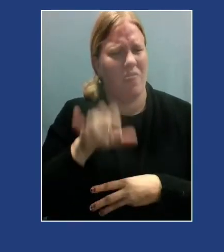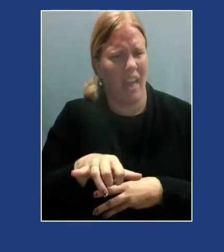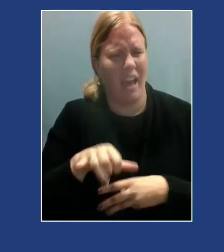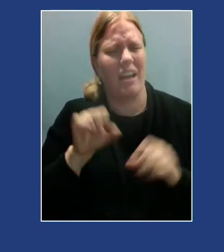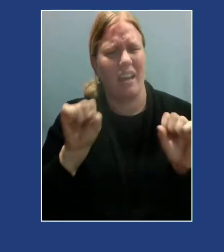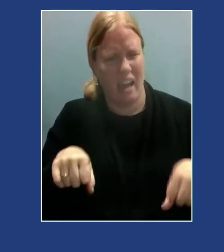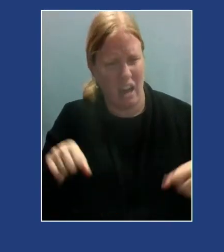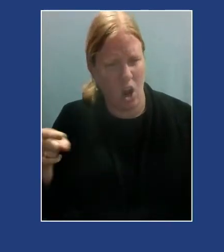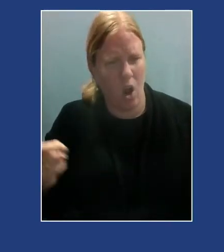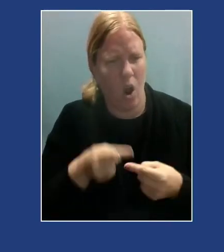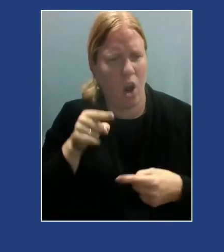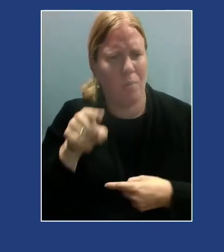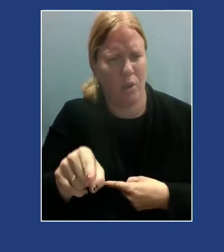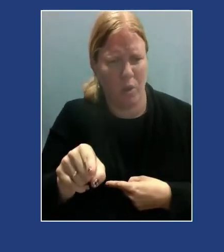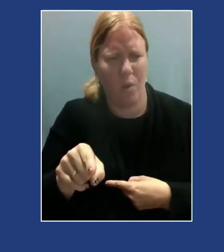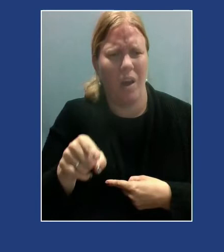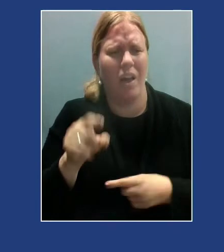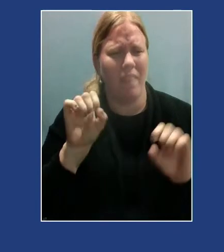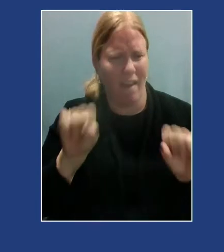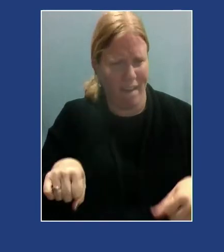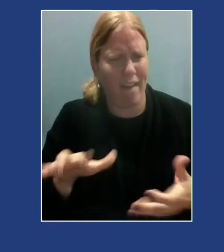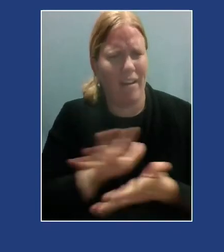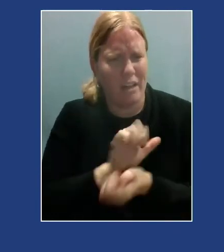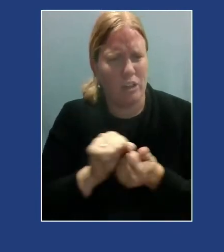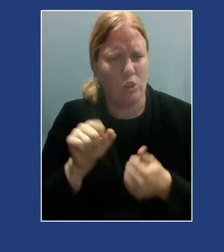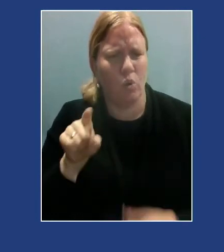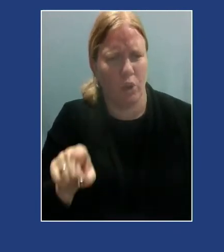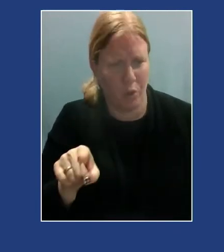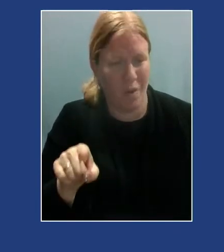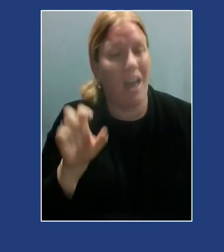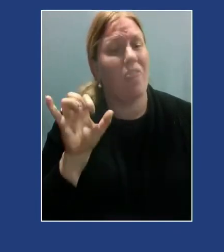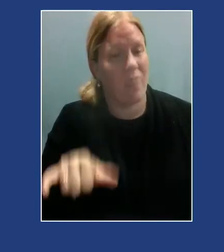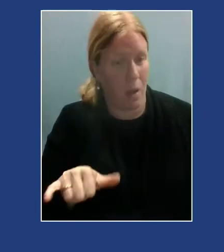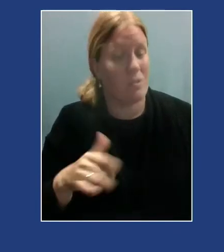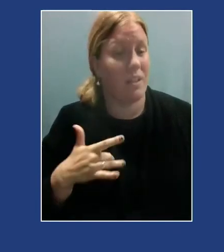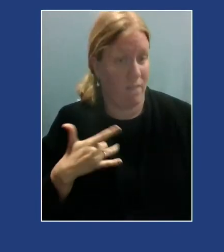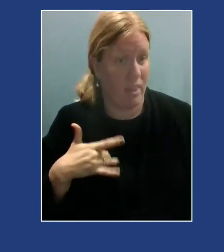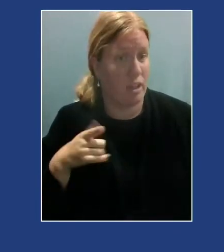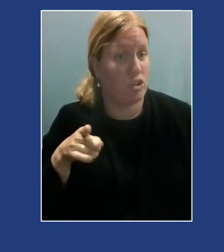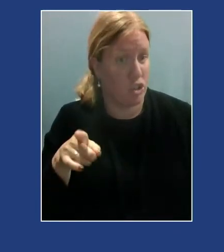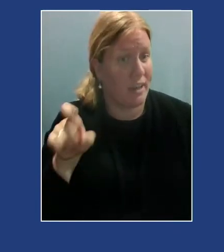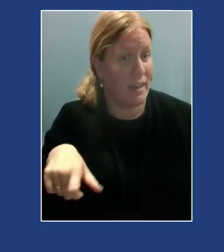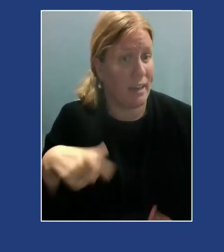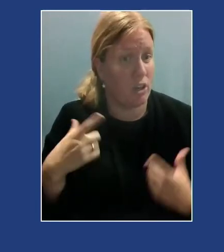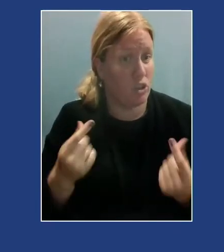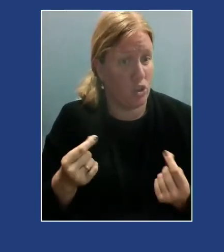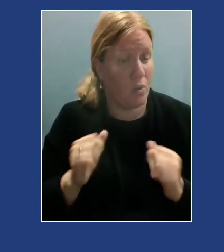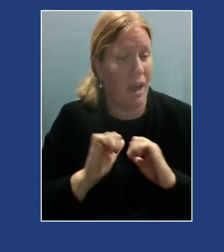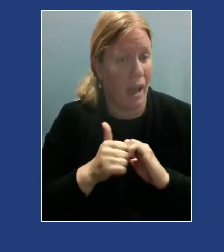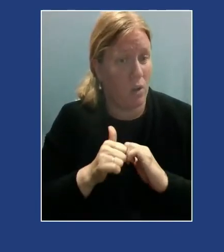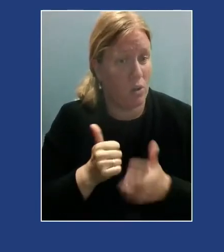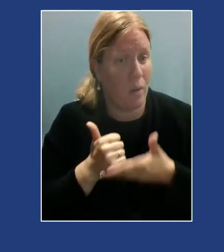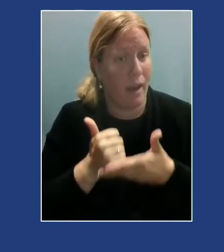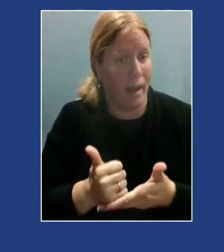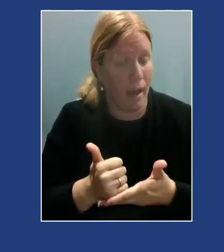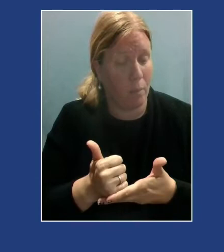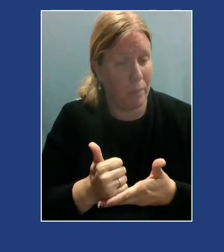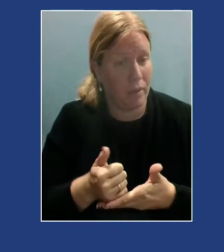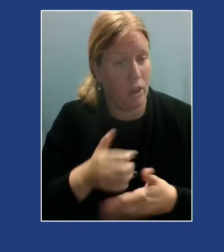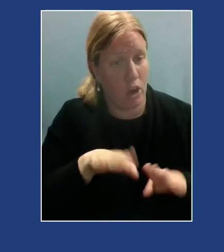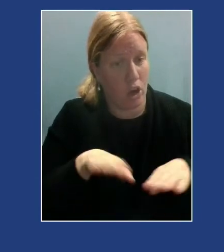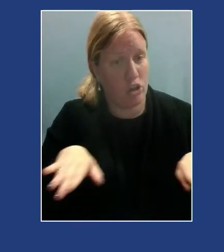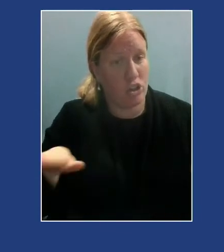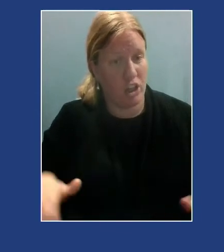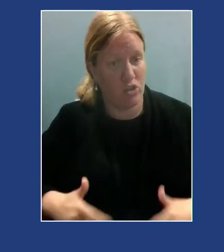grandmother being withholding and feeling like that was the thing she needed to do to help her children survive in a world that was going to be